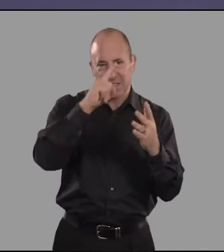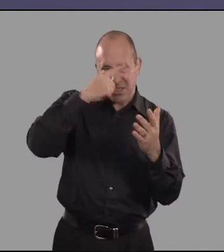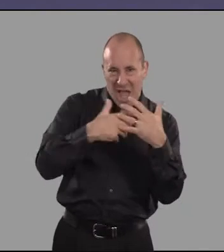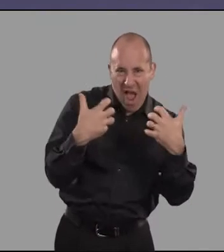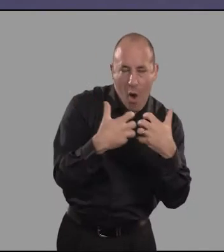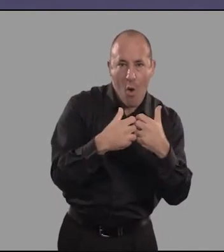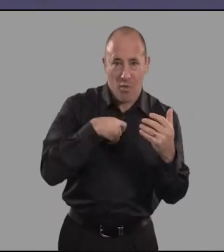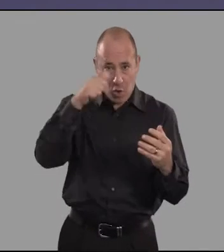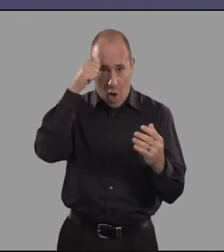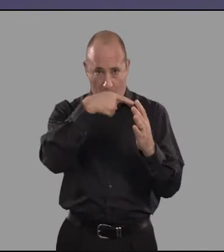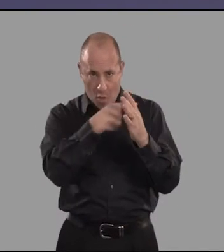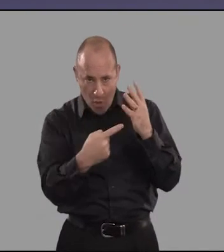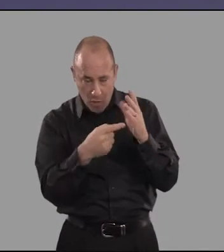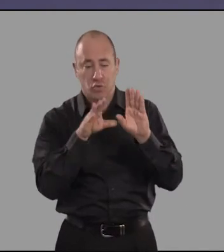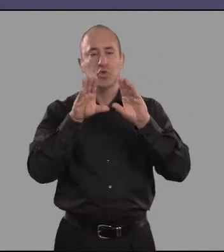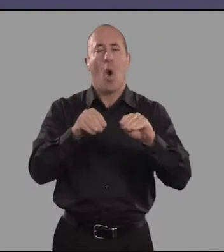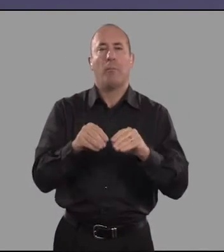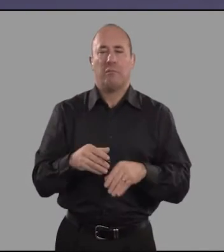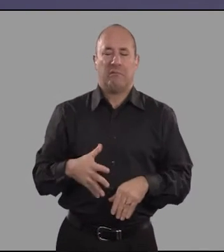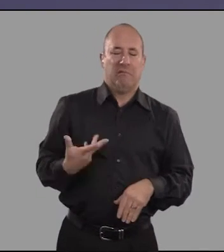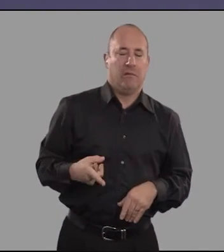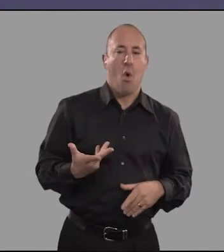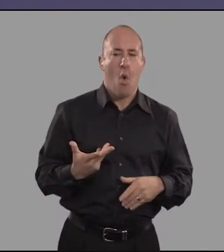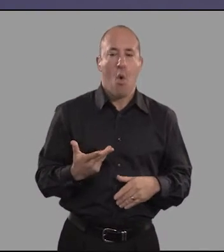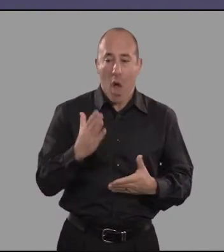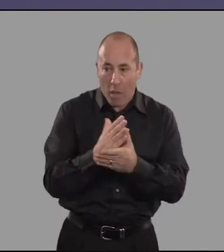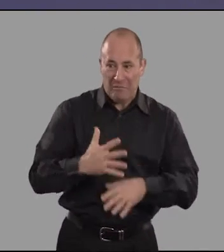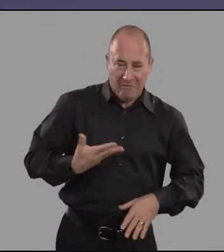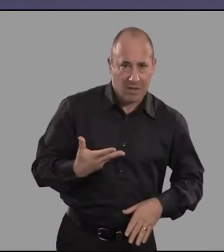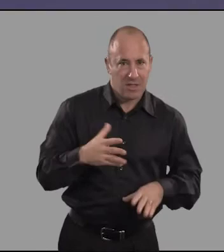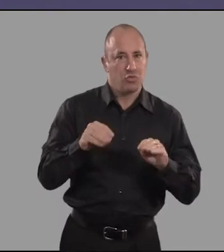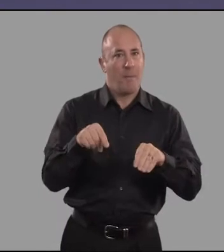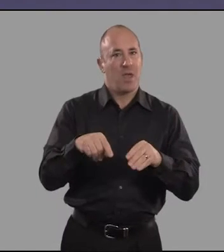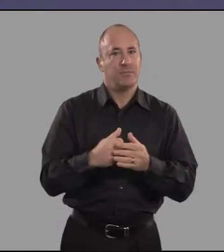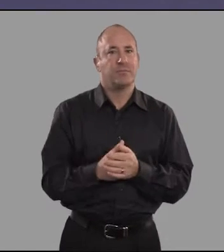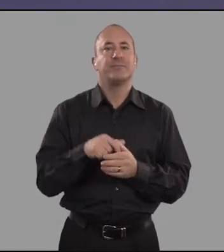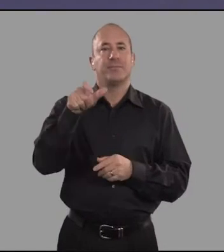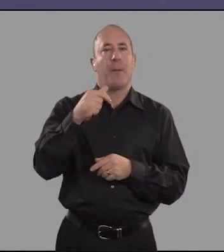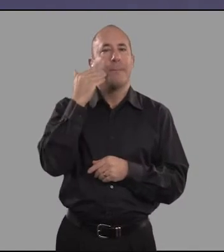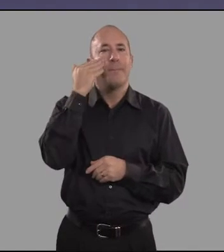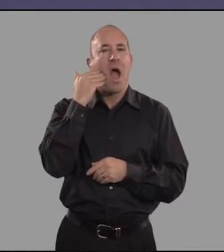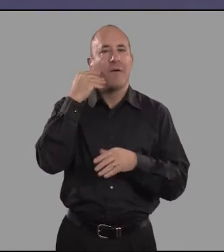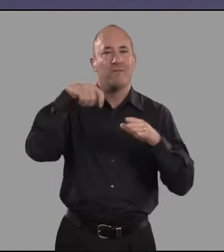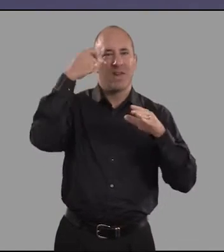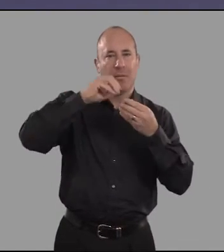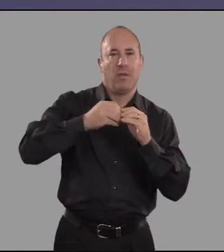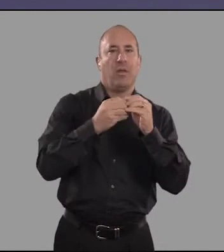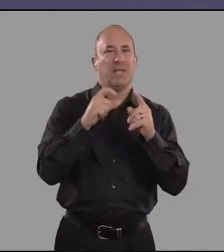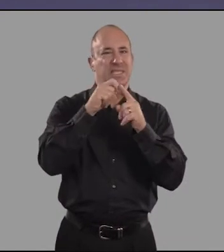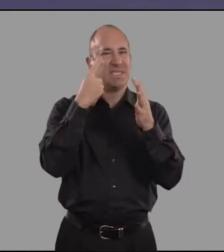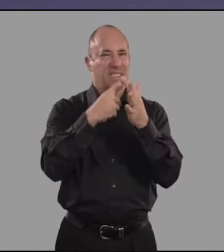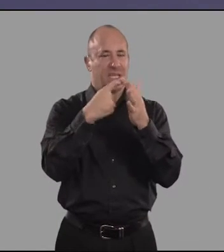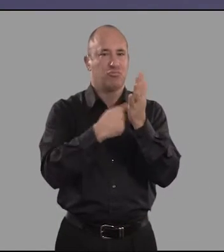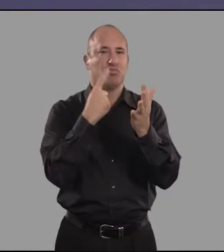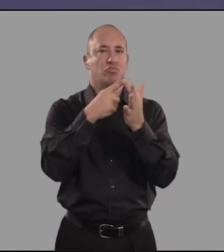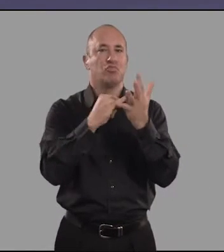affects decision-making are vital to counter unconscious or even conscious bias. As does Dee Rees, a black